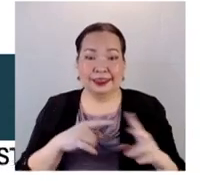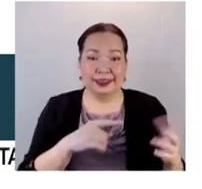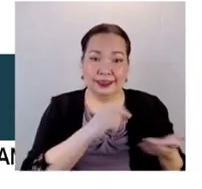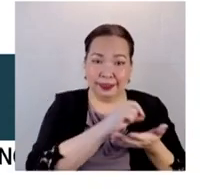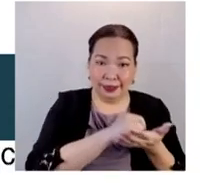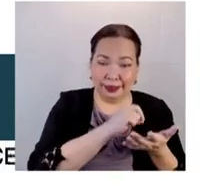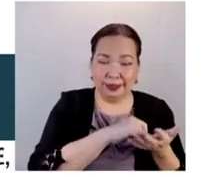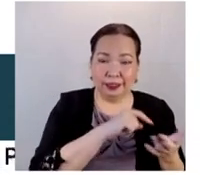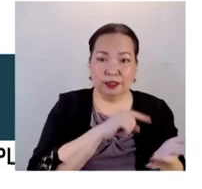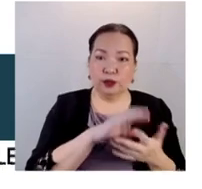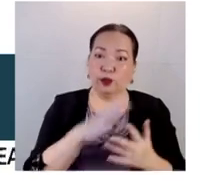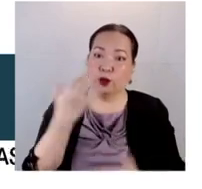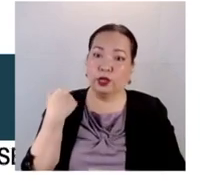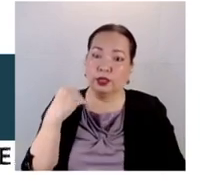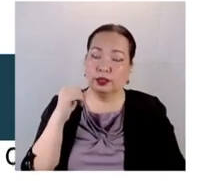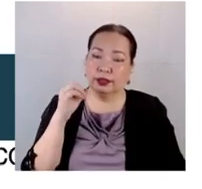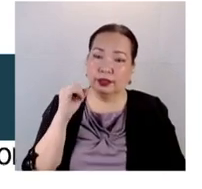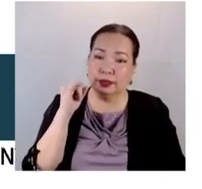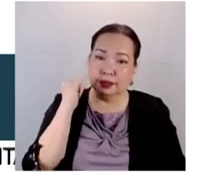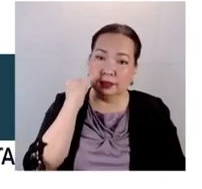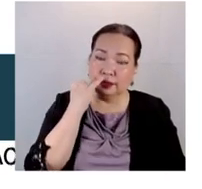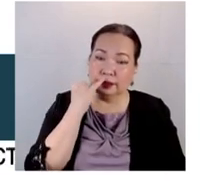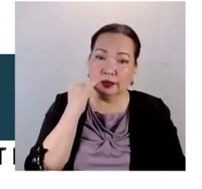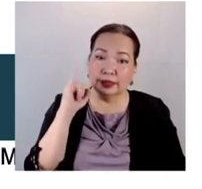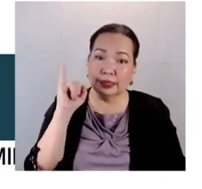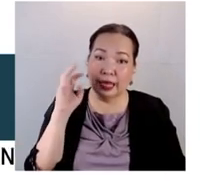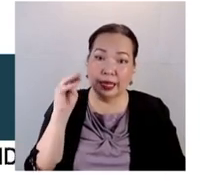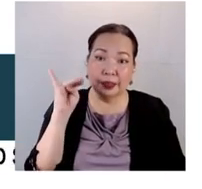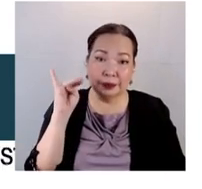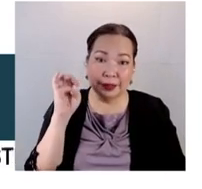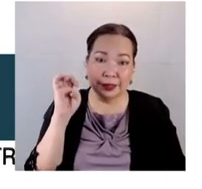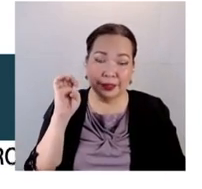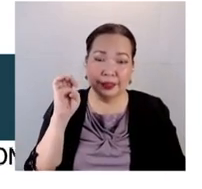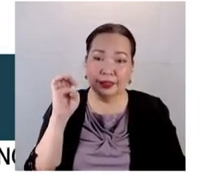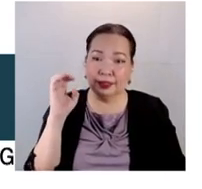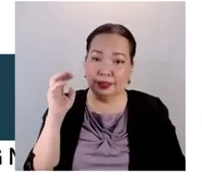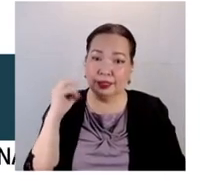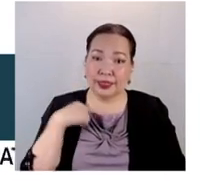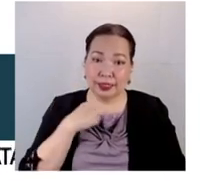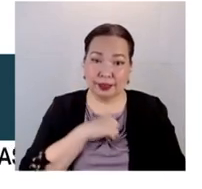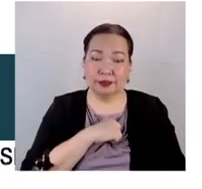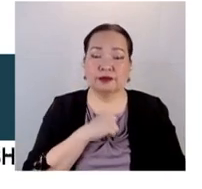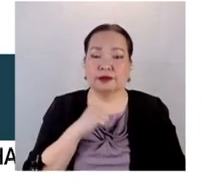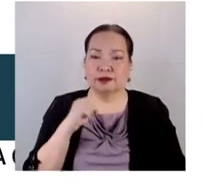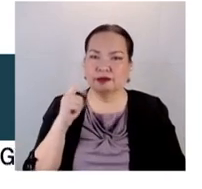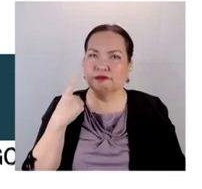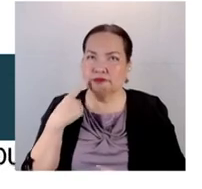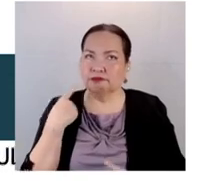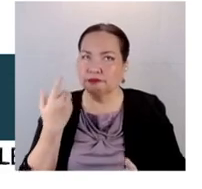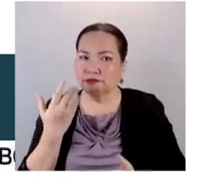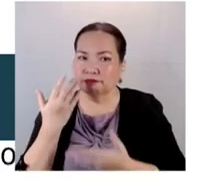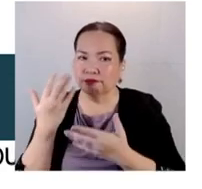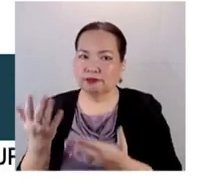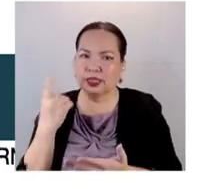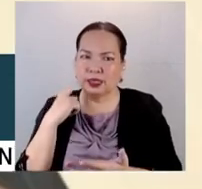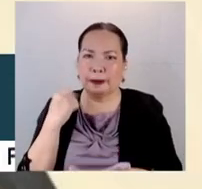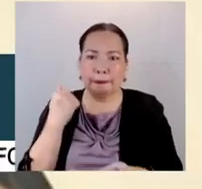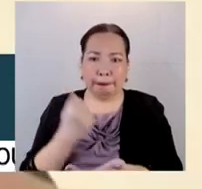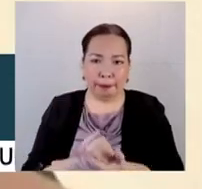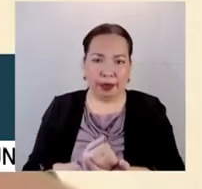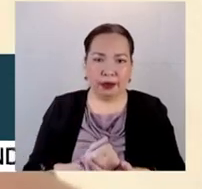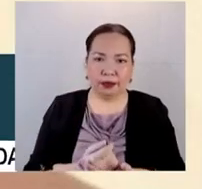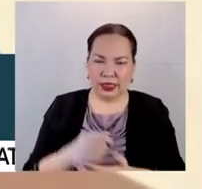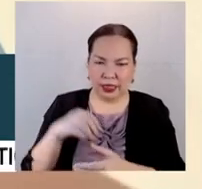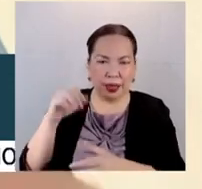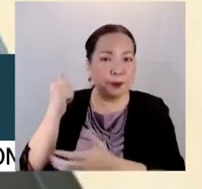of the Committee on Electoral Reforms of the Senate. We were able to pass the legislation, at least as far as the Senate is concerned,